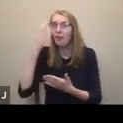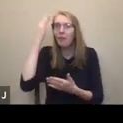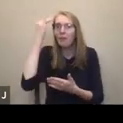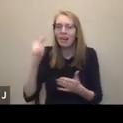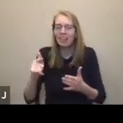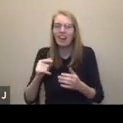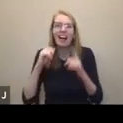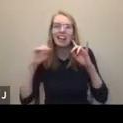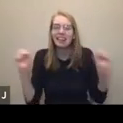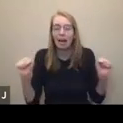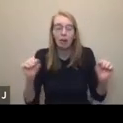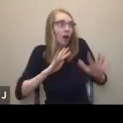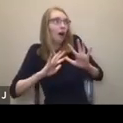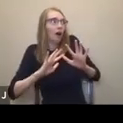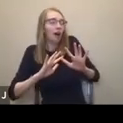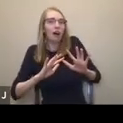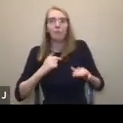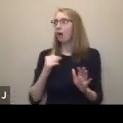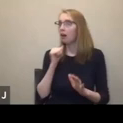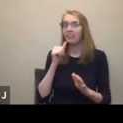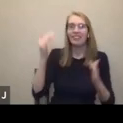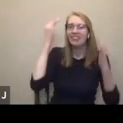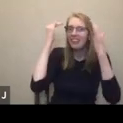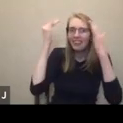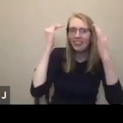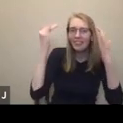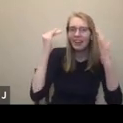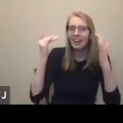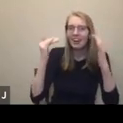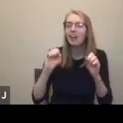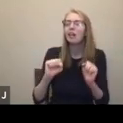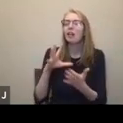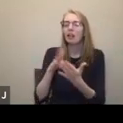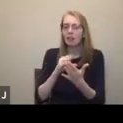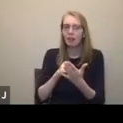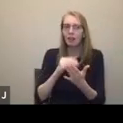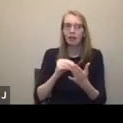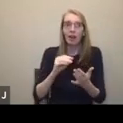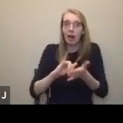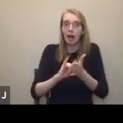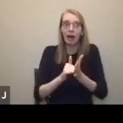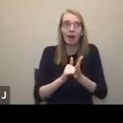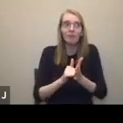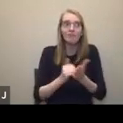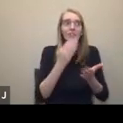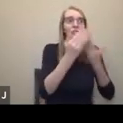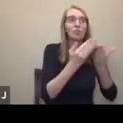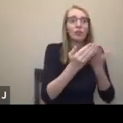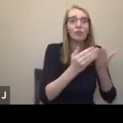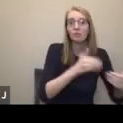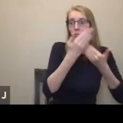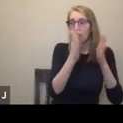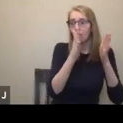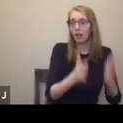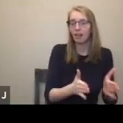unless you gain experiential understanding. But you can do so by reaching out to service providers. If you know you're going to be working with an actor who has